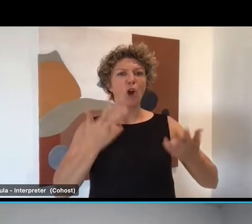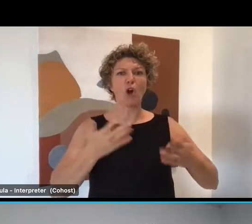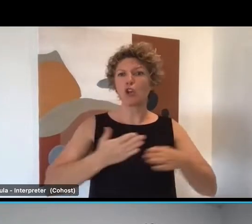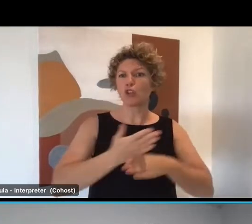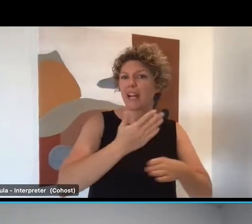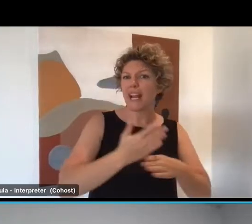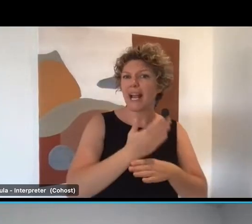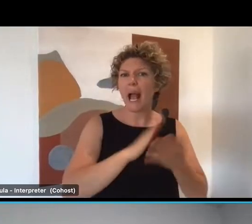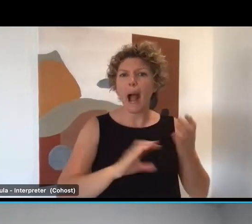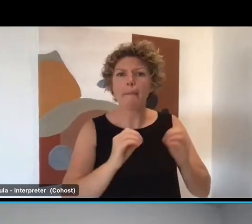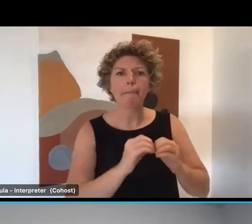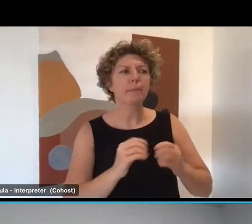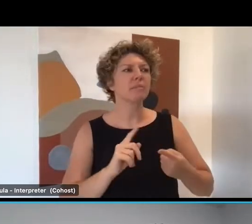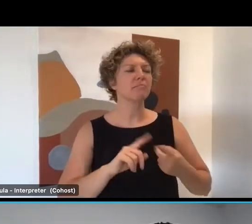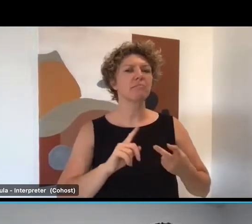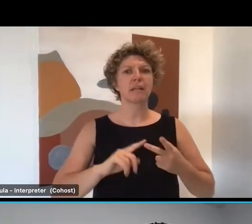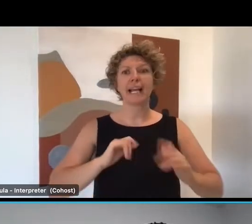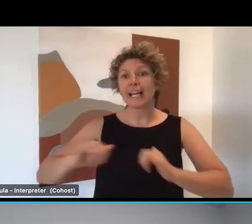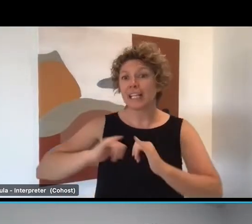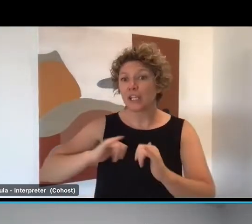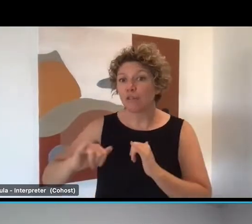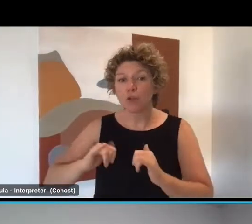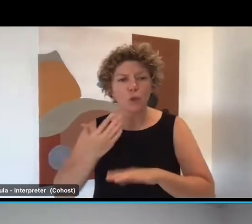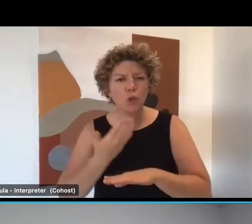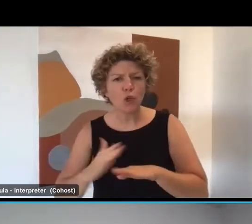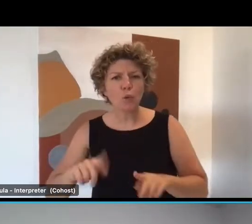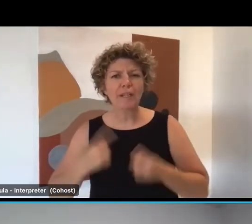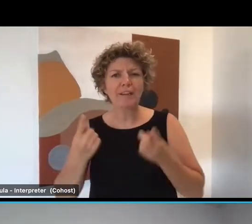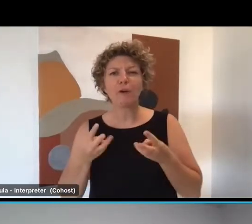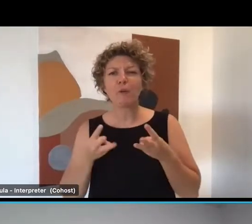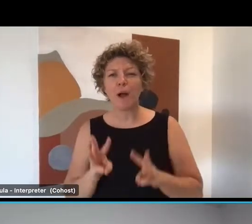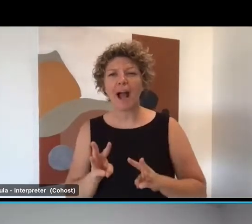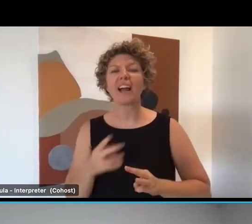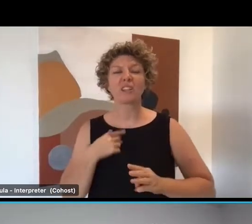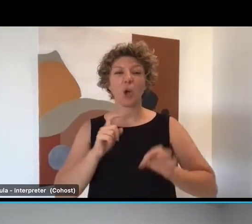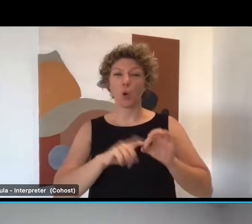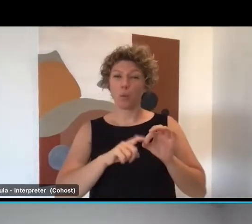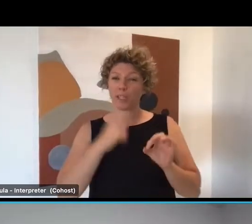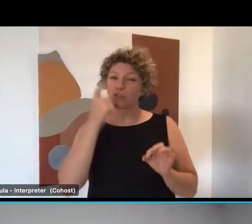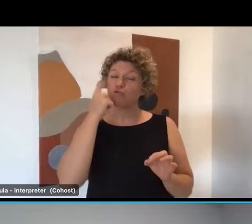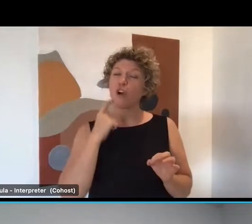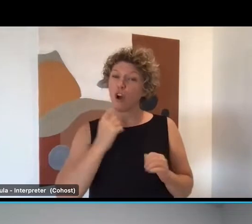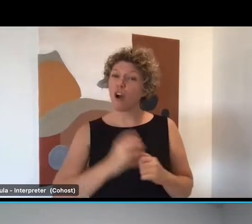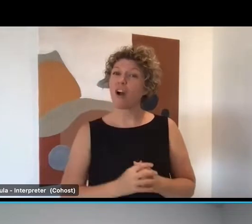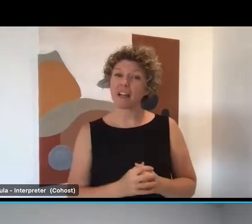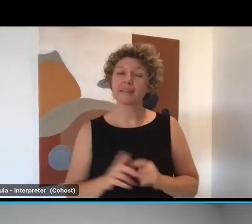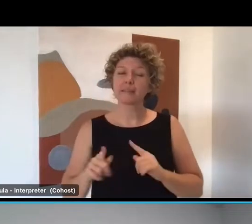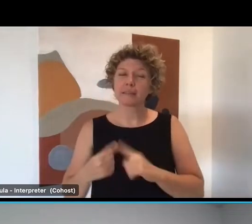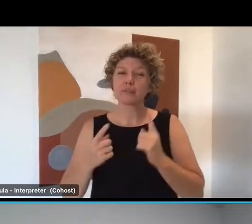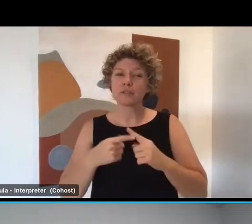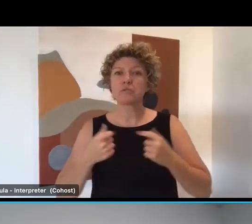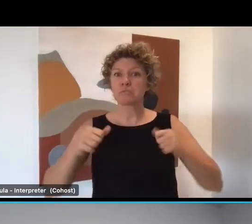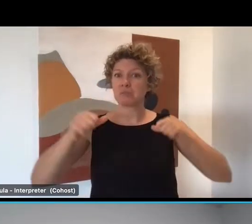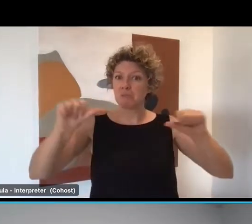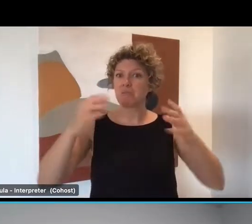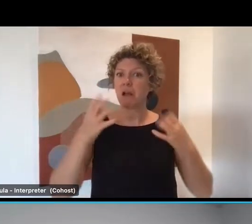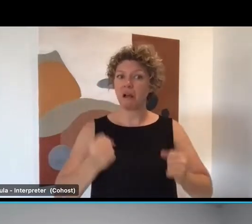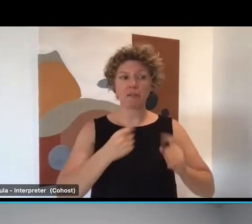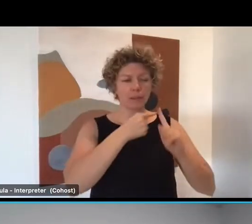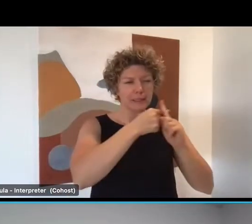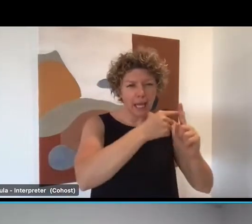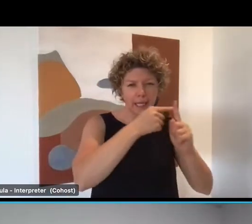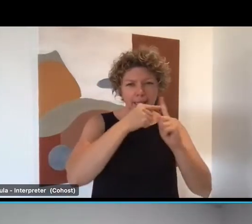or a speed interview process. We're now rolling that out across South East Queensland. David successful and we've briefed target groups.